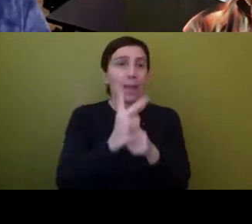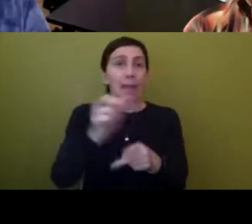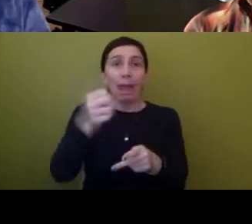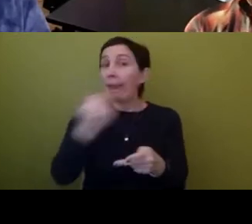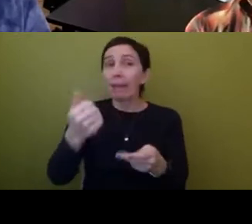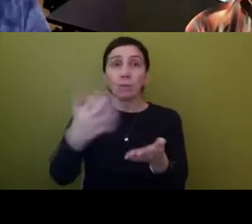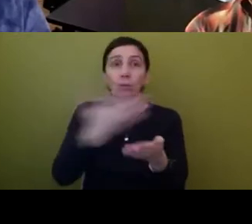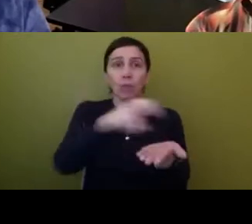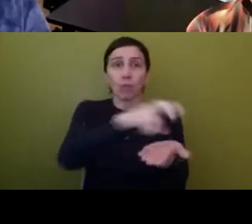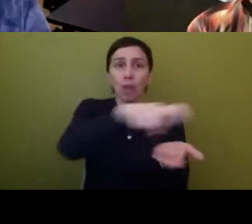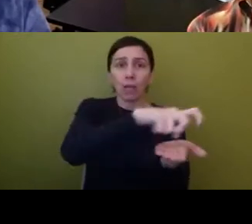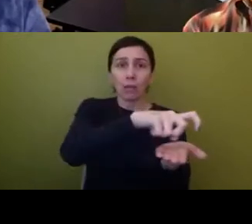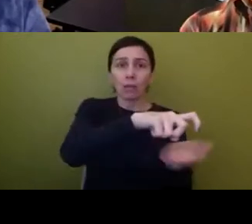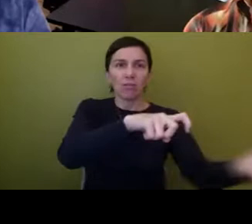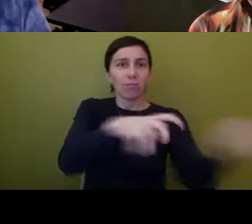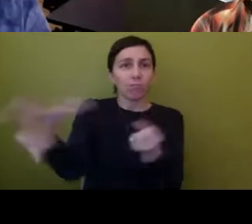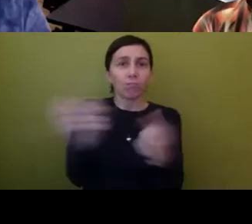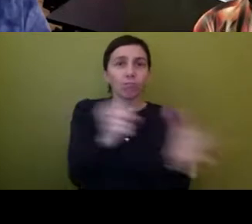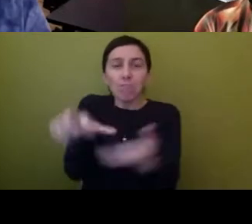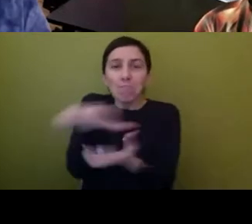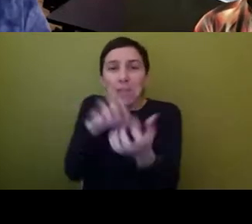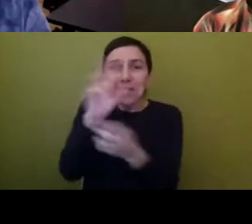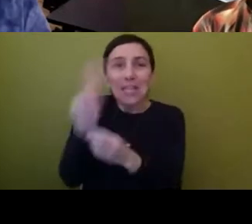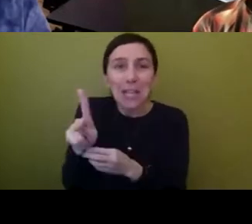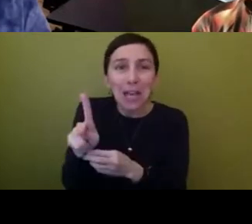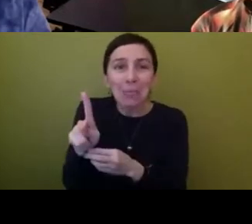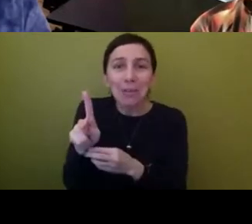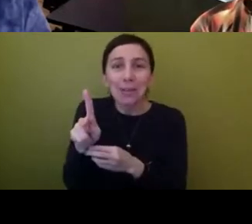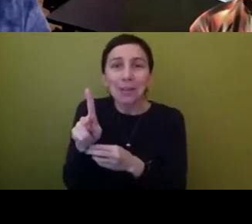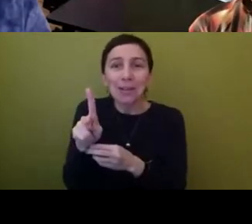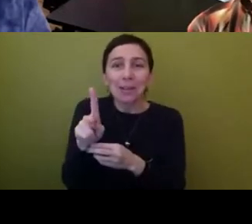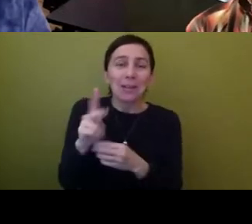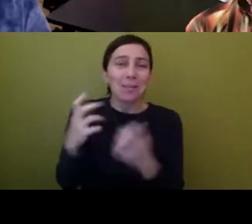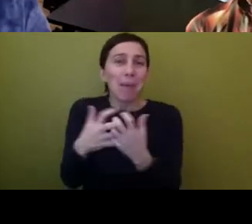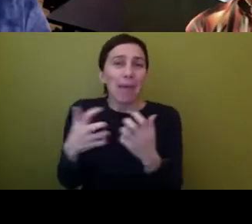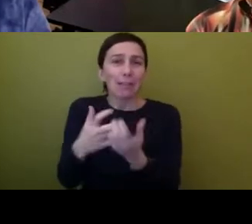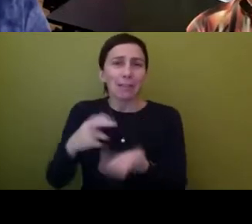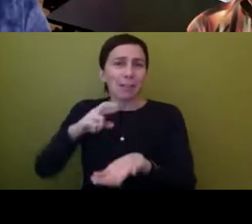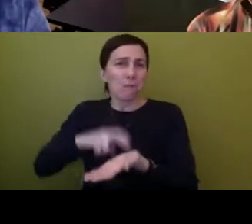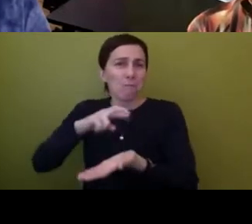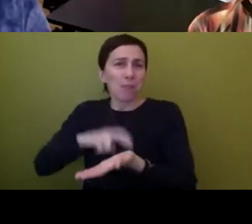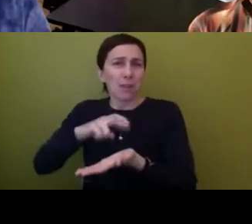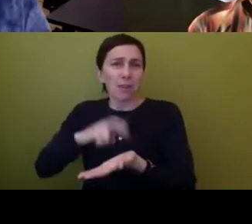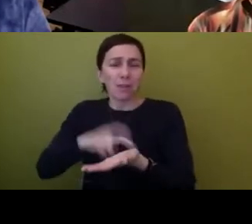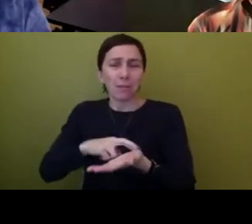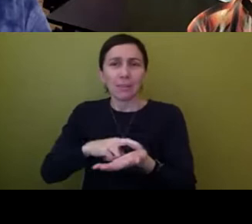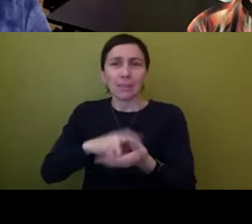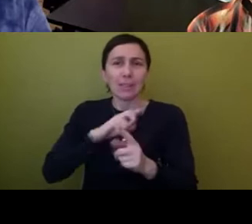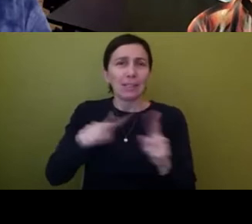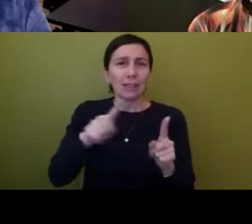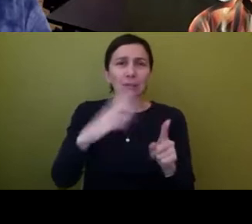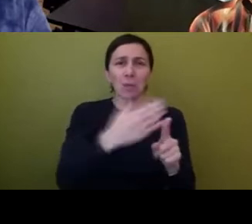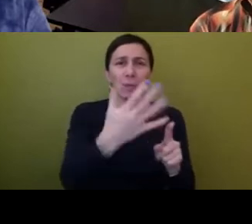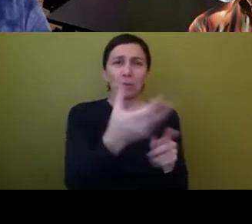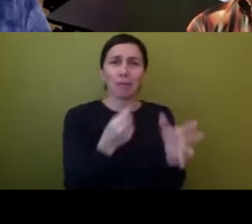mixing it all up. Right. Uh, putting it into this mix, matching the beats, um, layering them on top of each other. Uh,